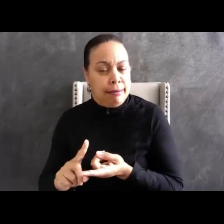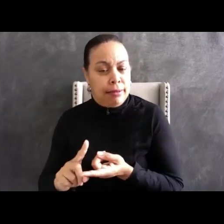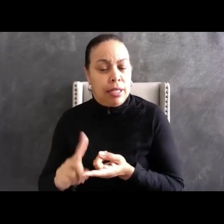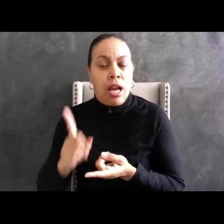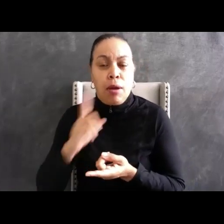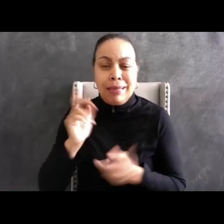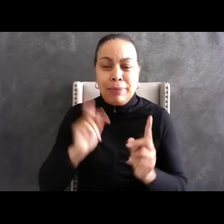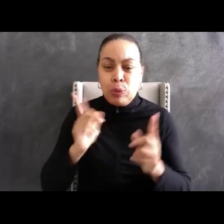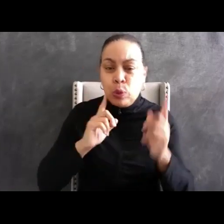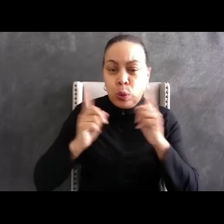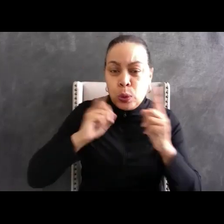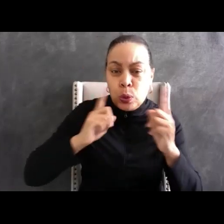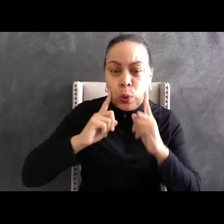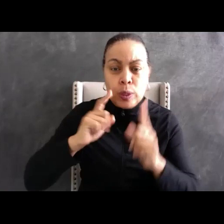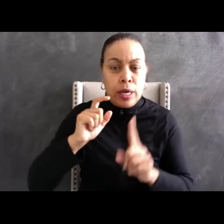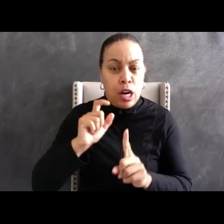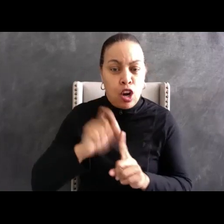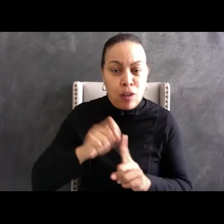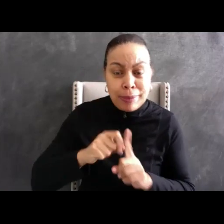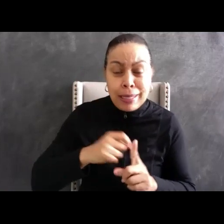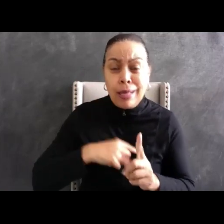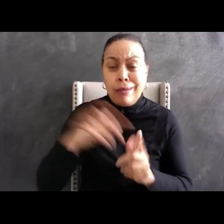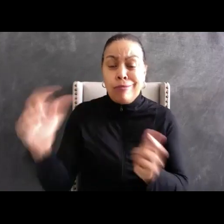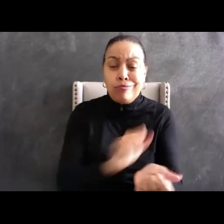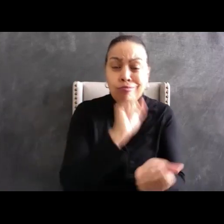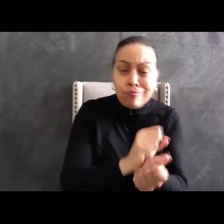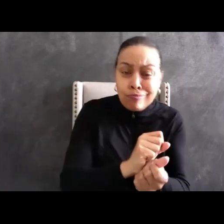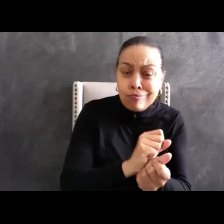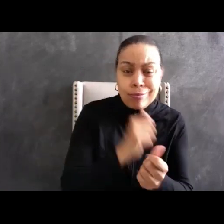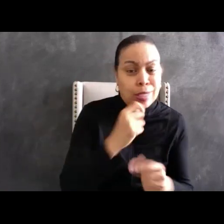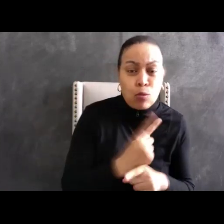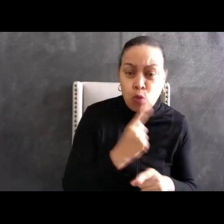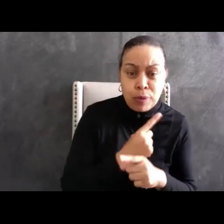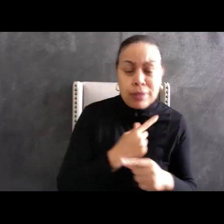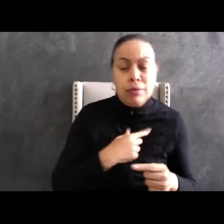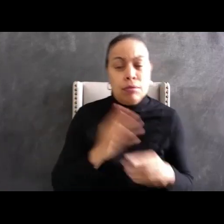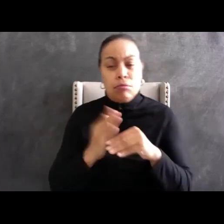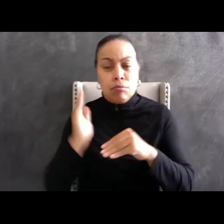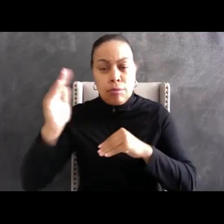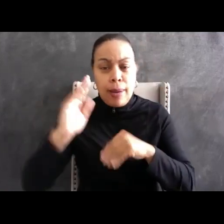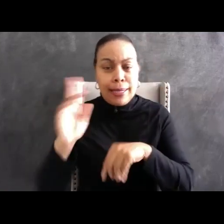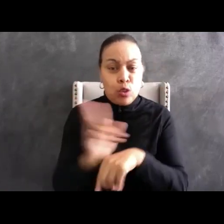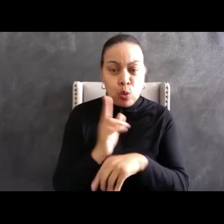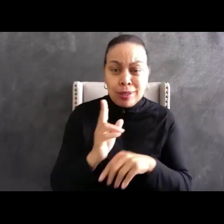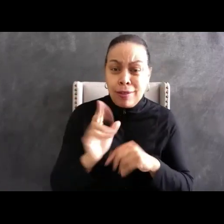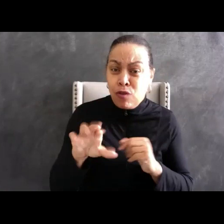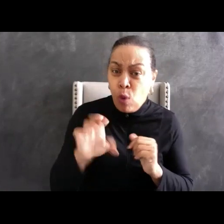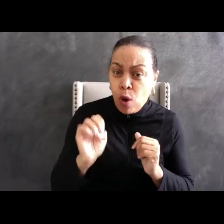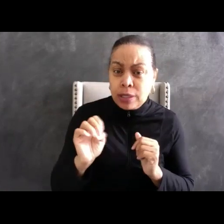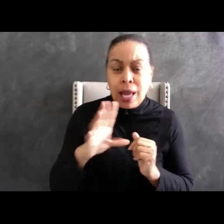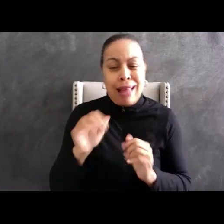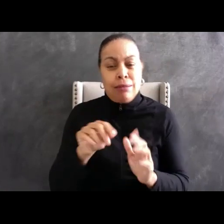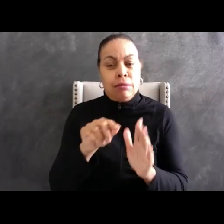social media. In addition, post-incident reports from officer-worn body cameras